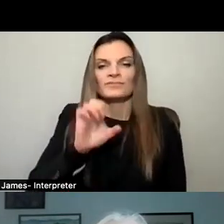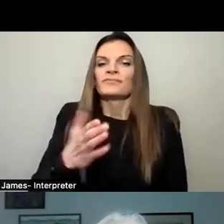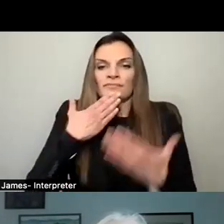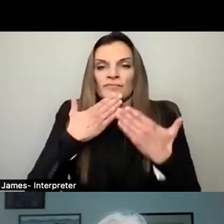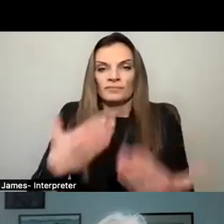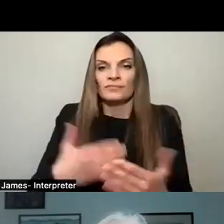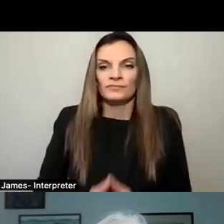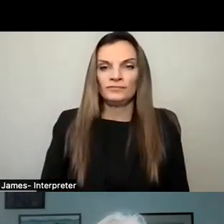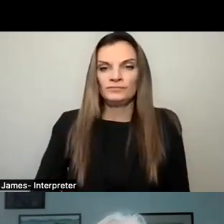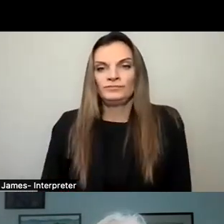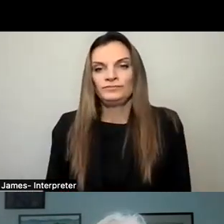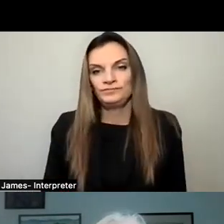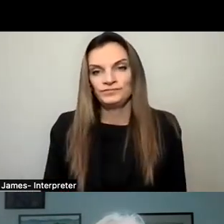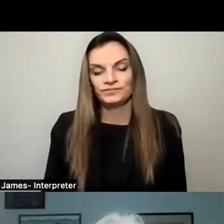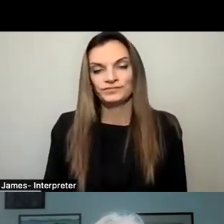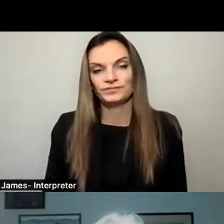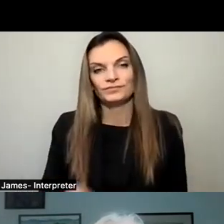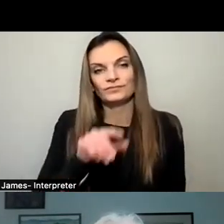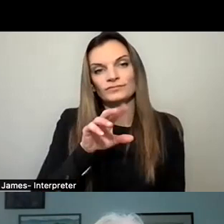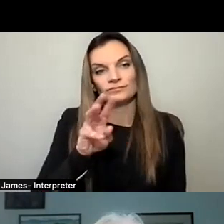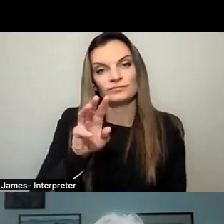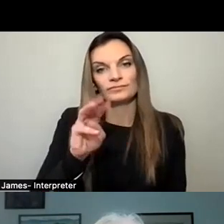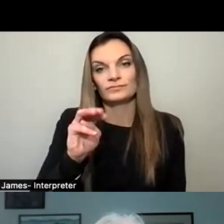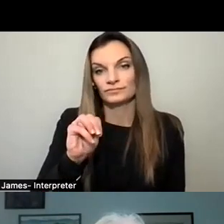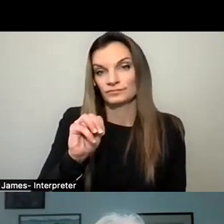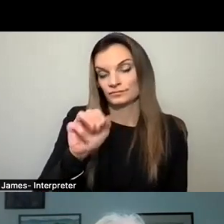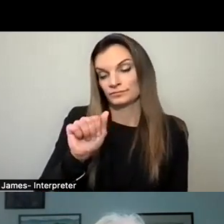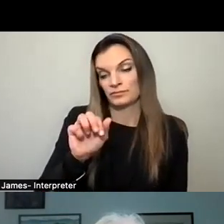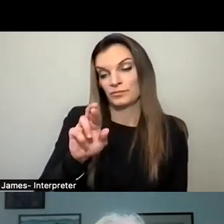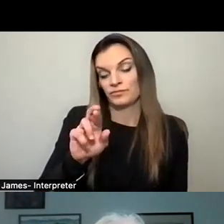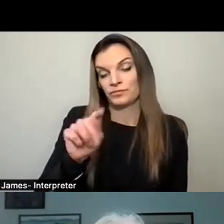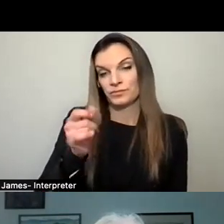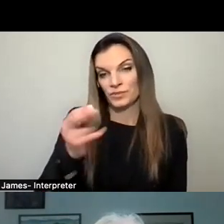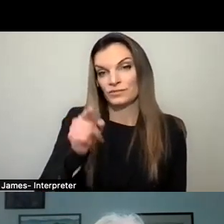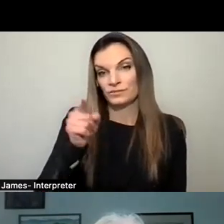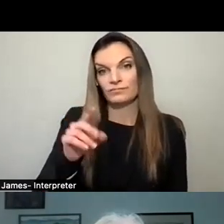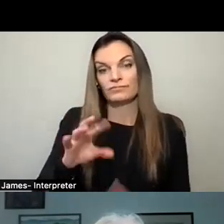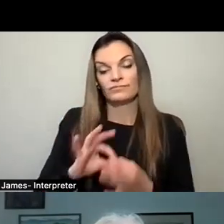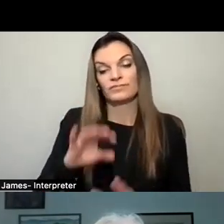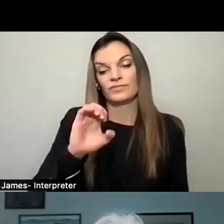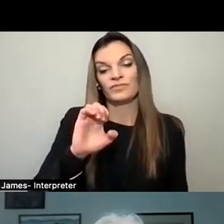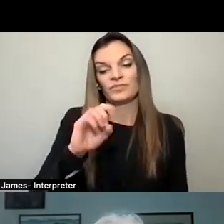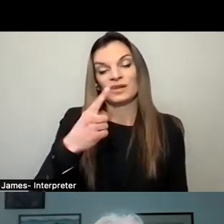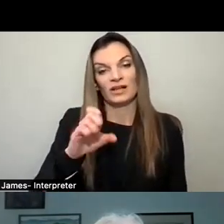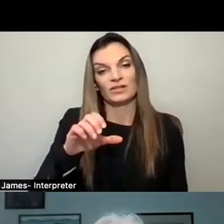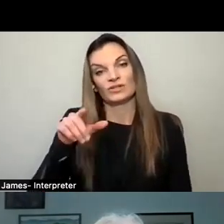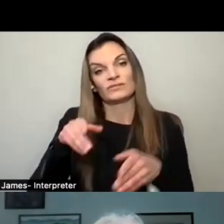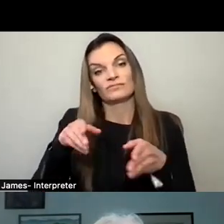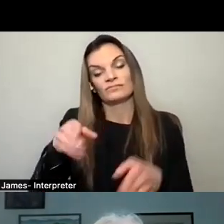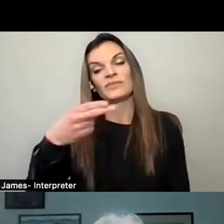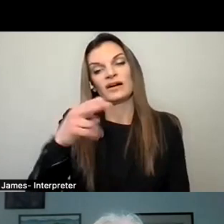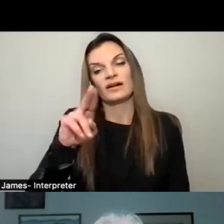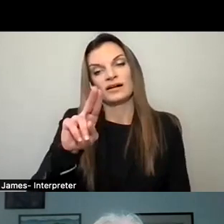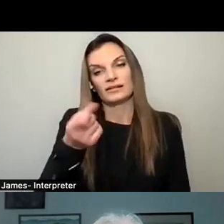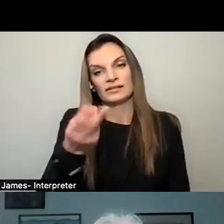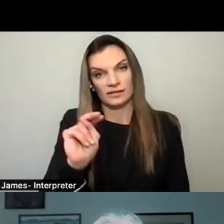Moving on. Martin, as development at Edge on Hudson continues, what mechanisms are